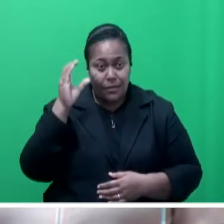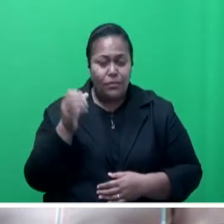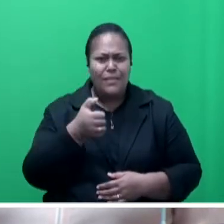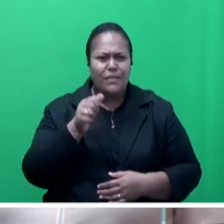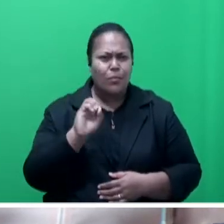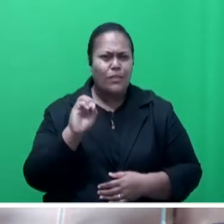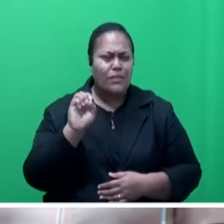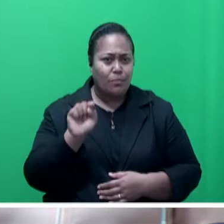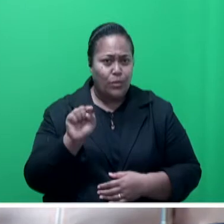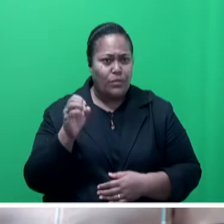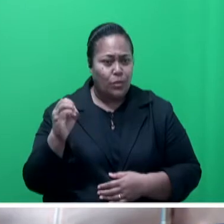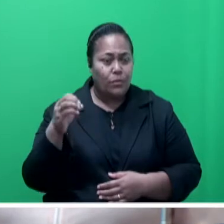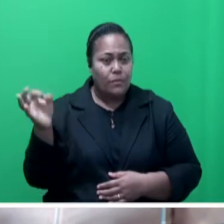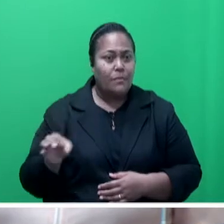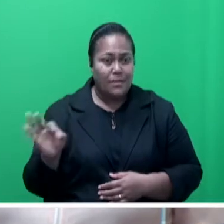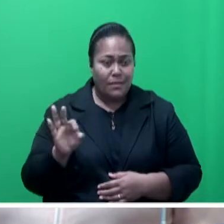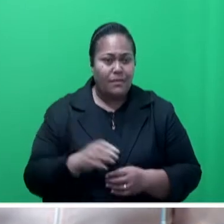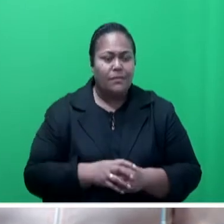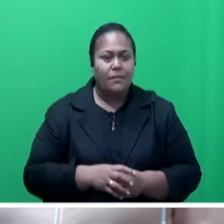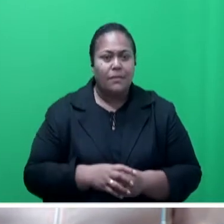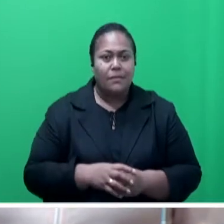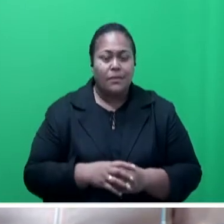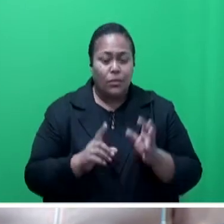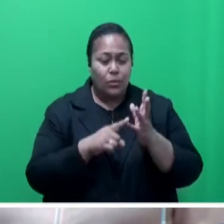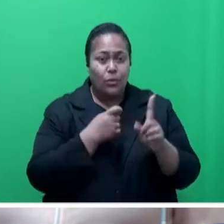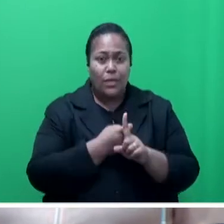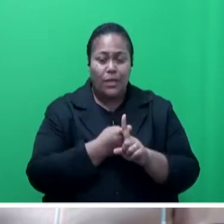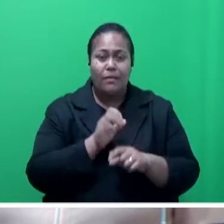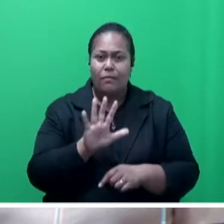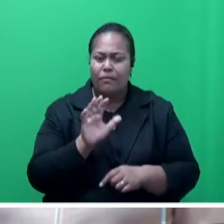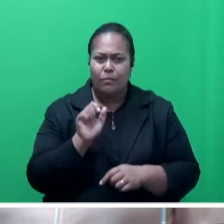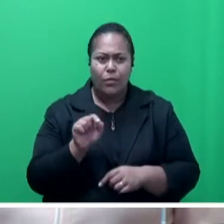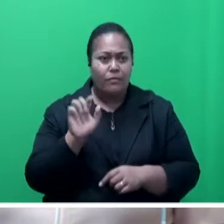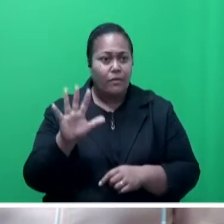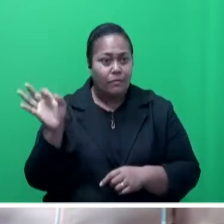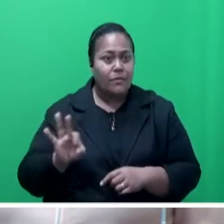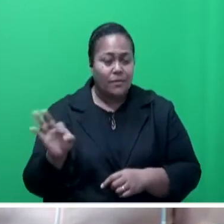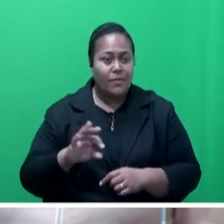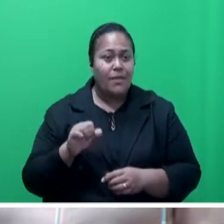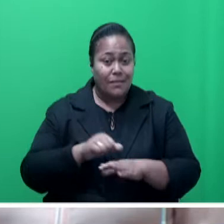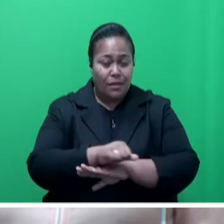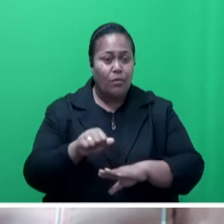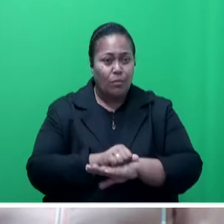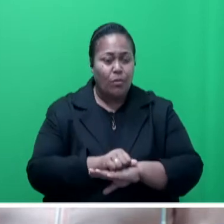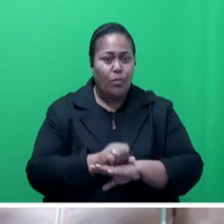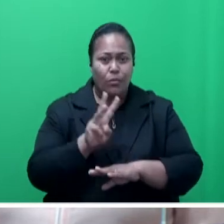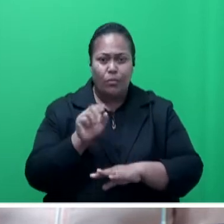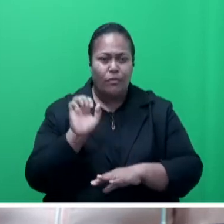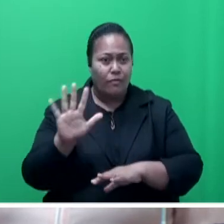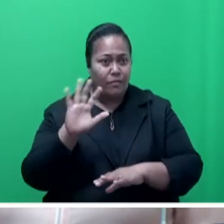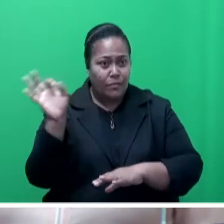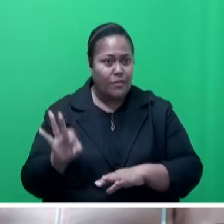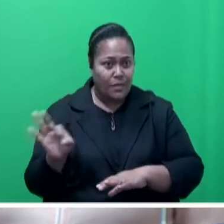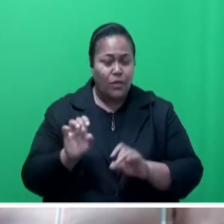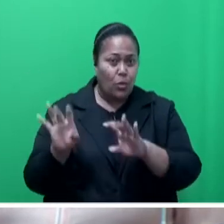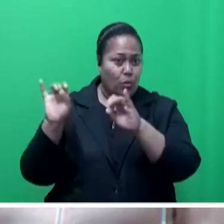New Zealand 5.9 percent, UK 5.5 percent, Singapore 4.3 percent, Australia 3.5 percent. These go back